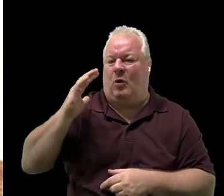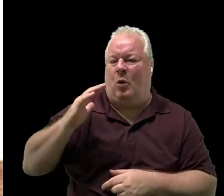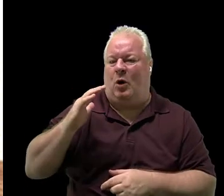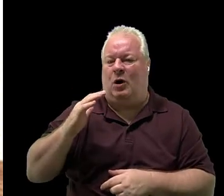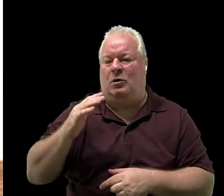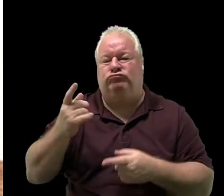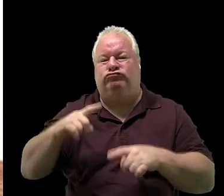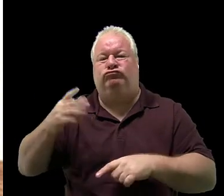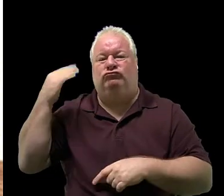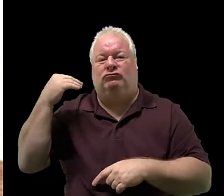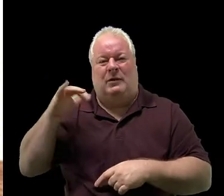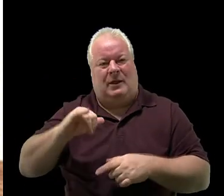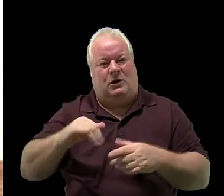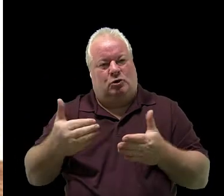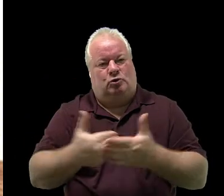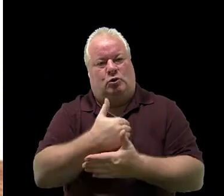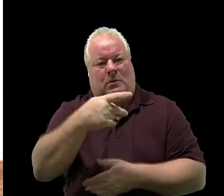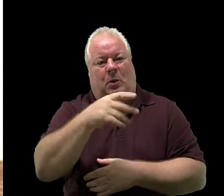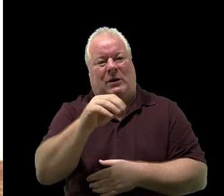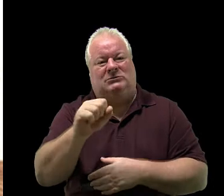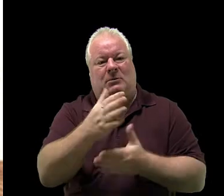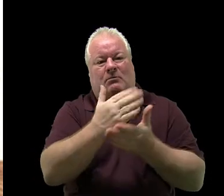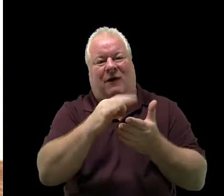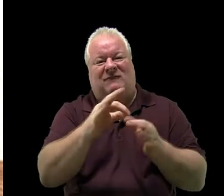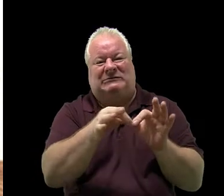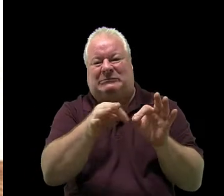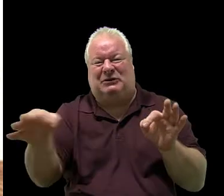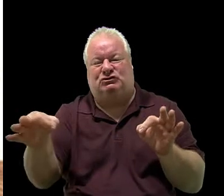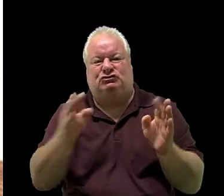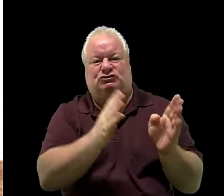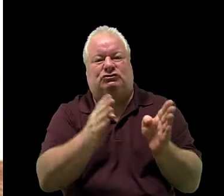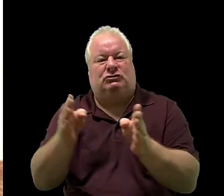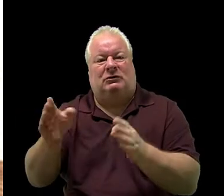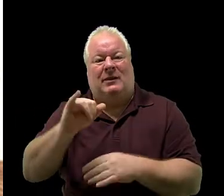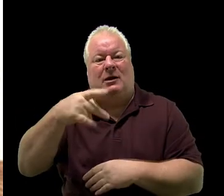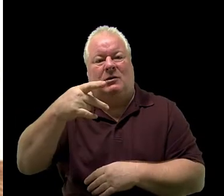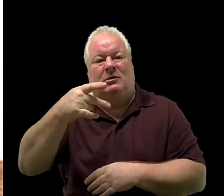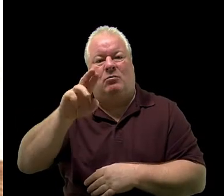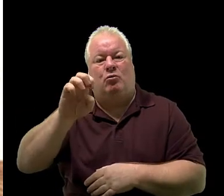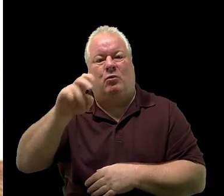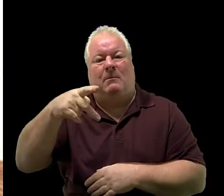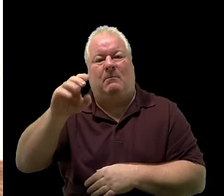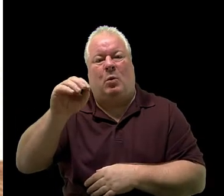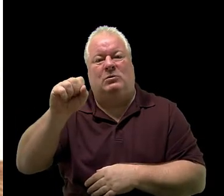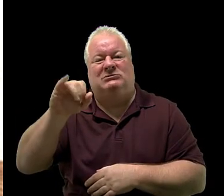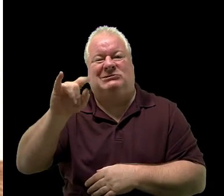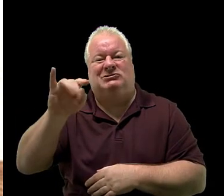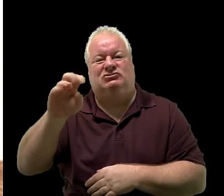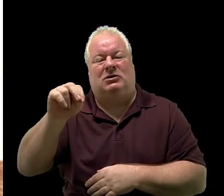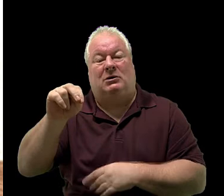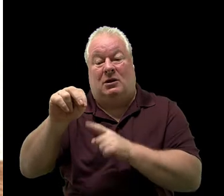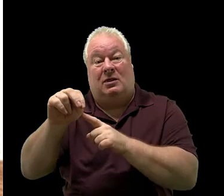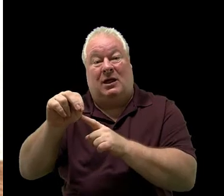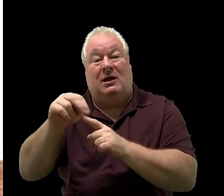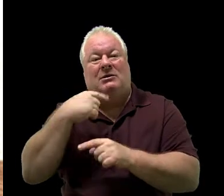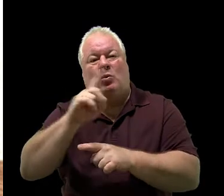a preposition. A preposition tells you a location or it connects a